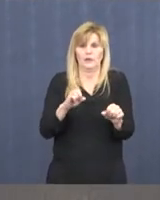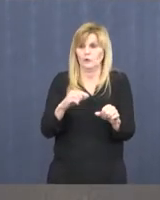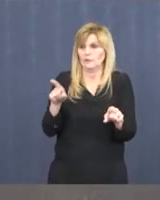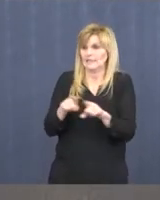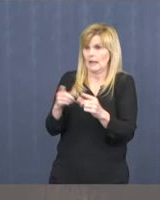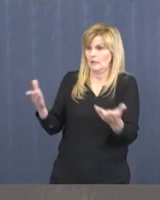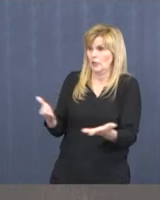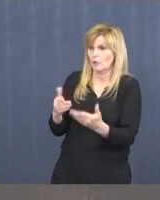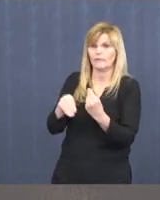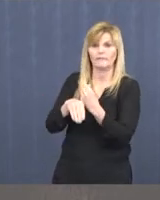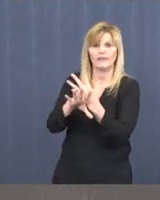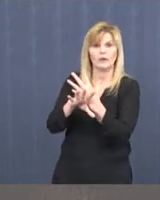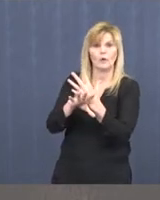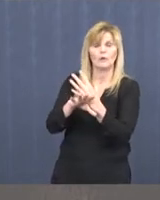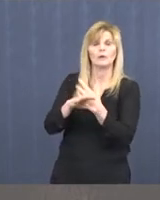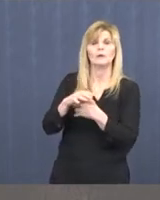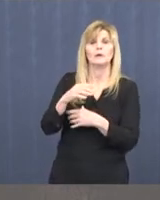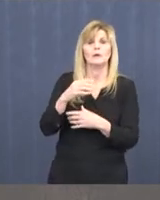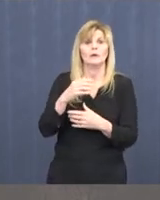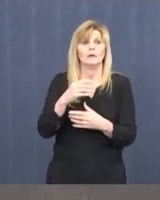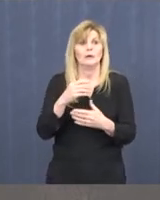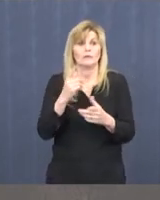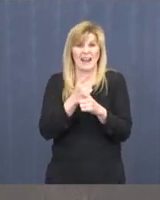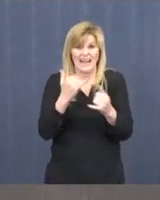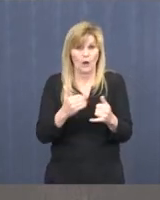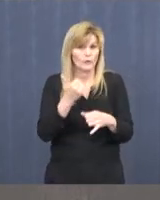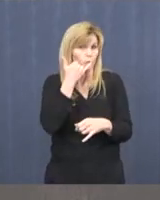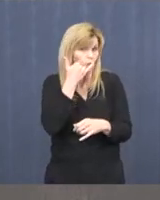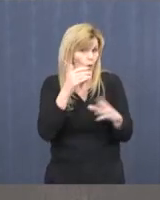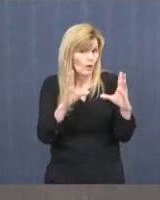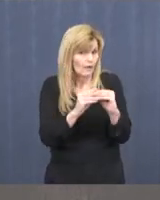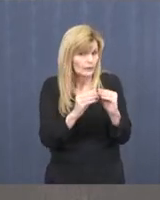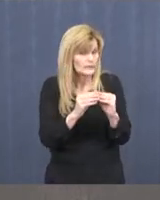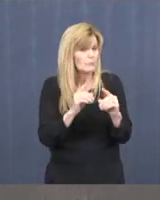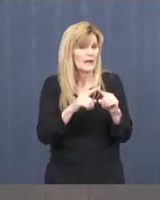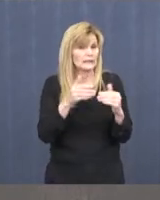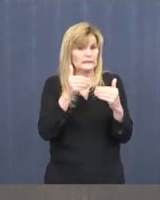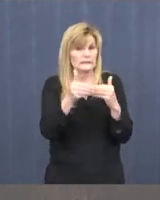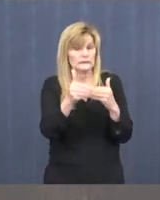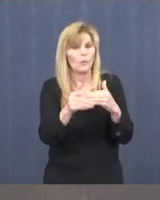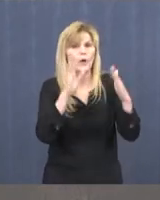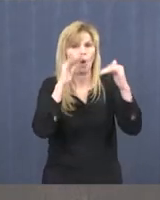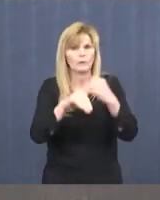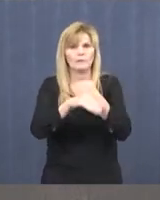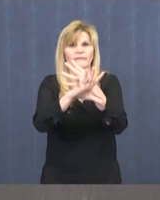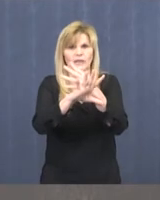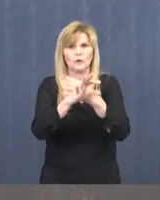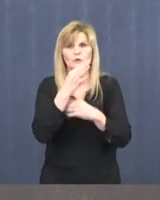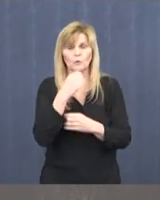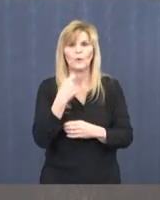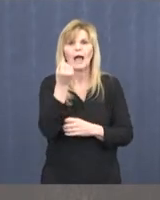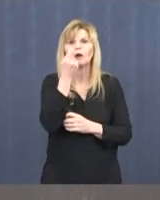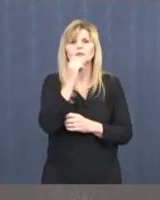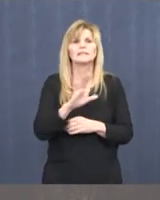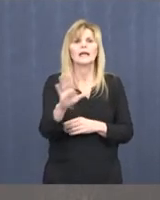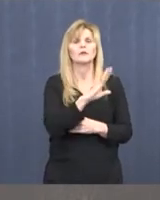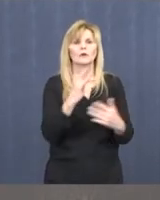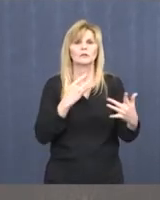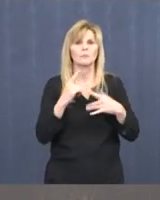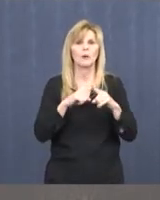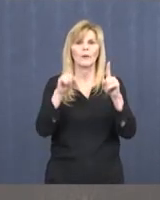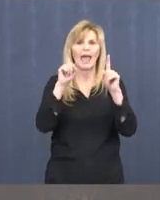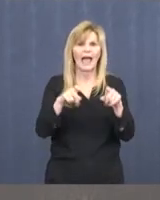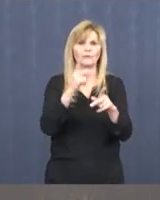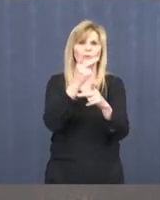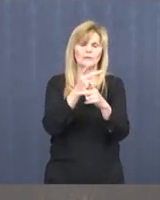Hall with video conferencing. We'll probably get there soon in Cass County. We understand the concern, but again, we have to keep people